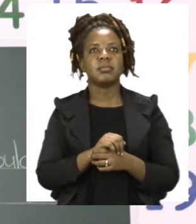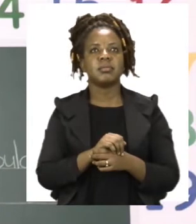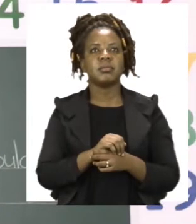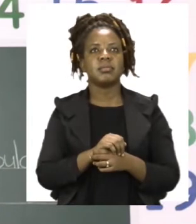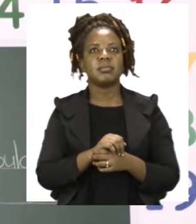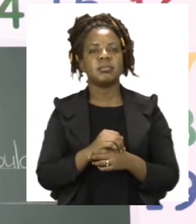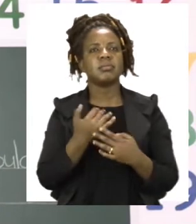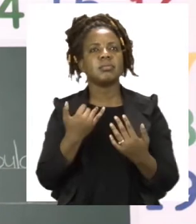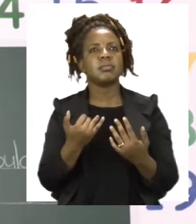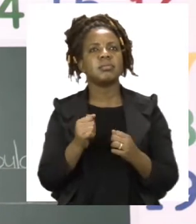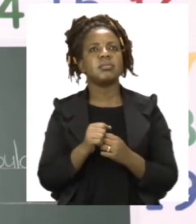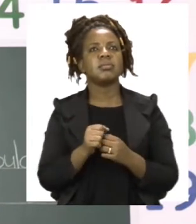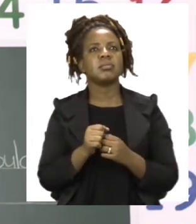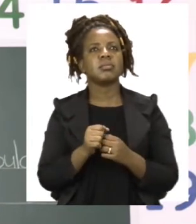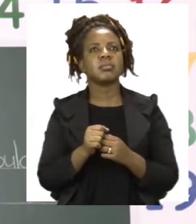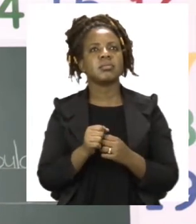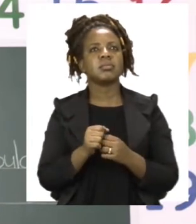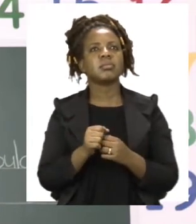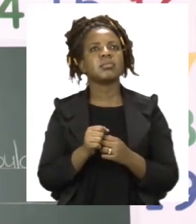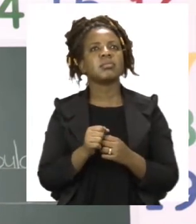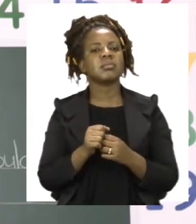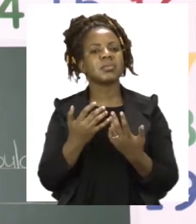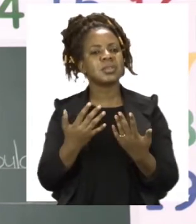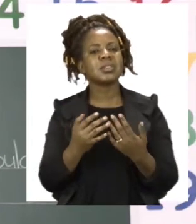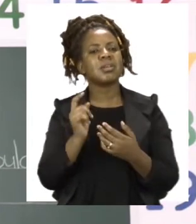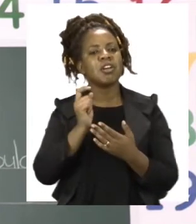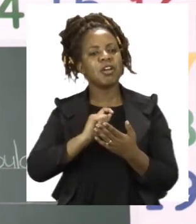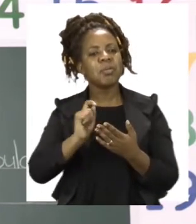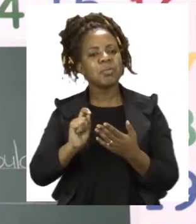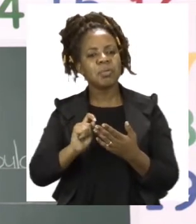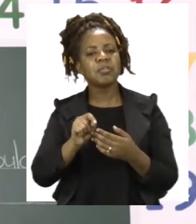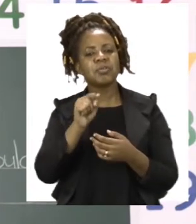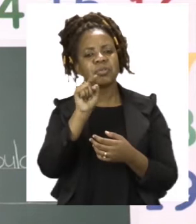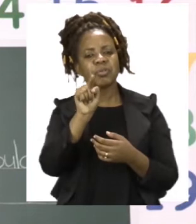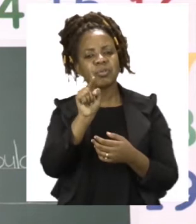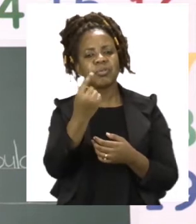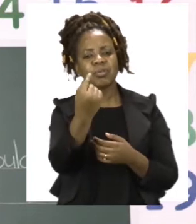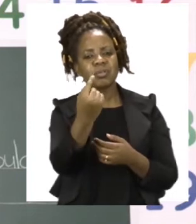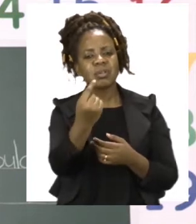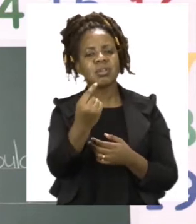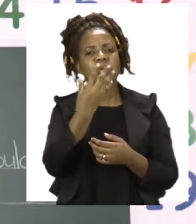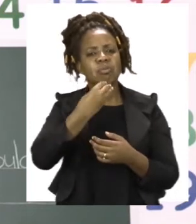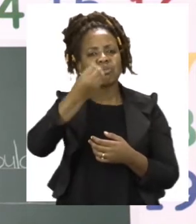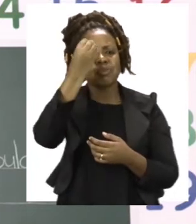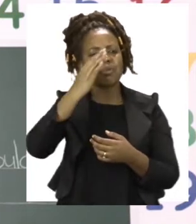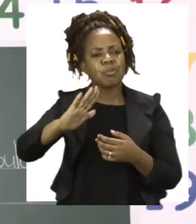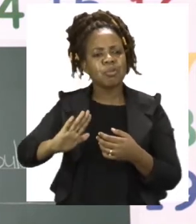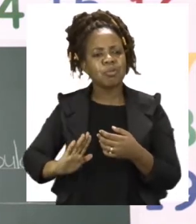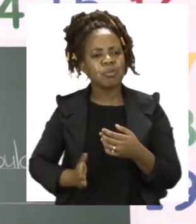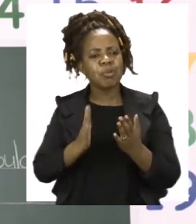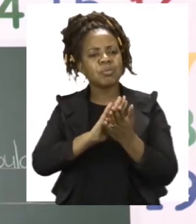Now, this is the part where you are going to write what you want to be when you grow up. There are so many different things that you can be.